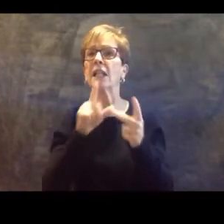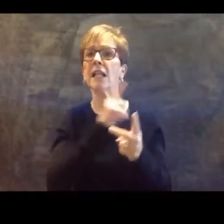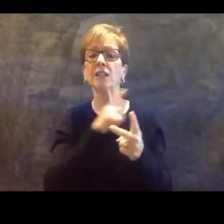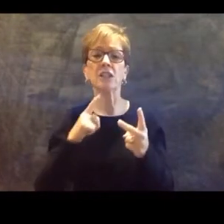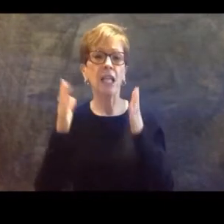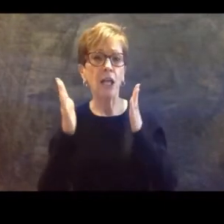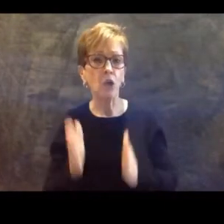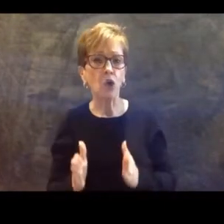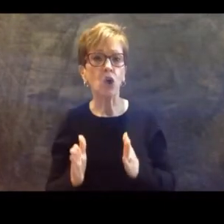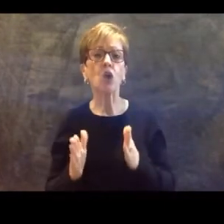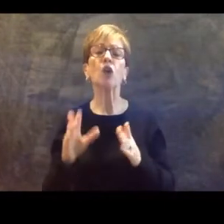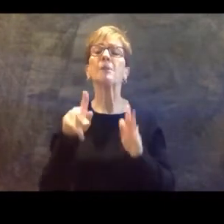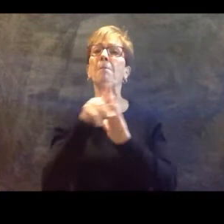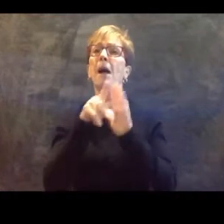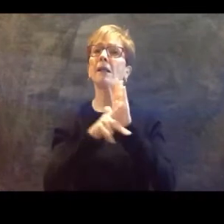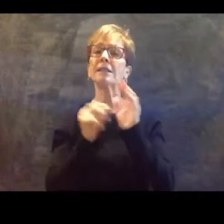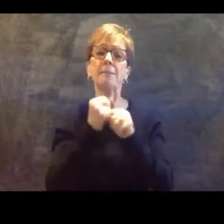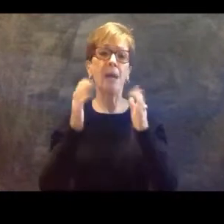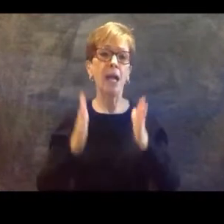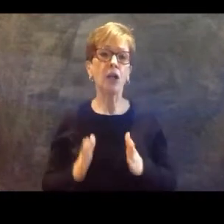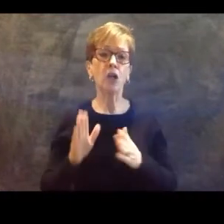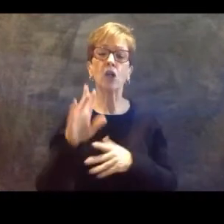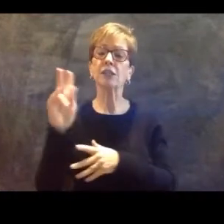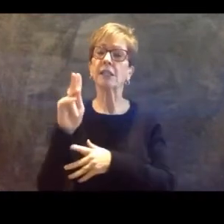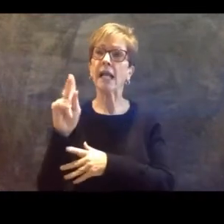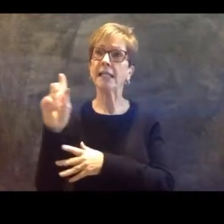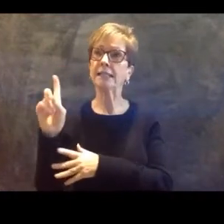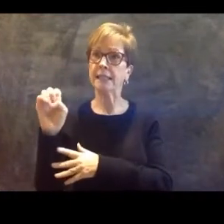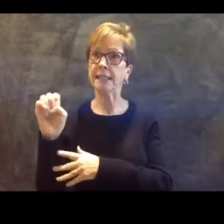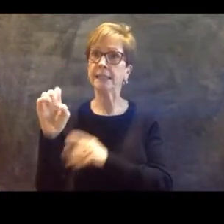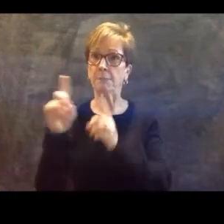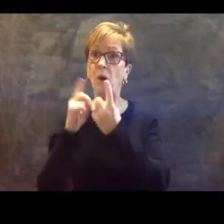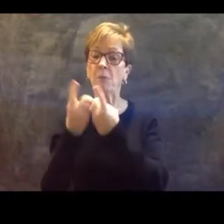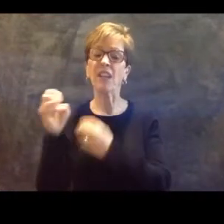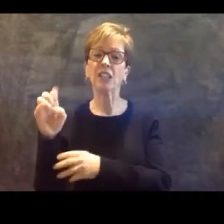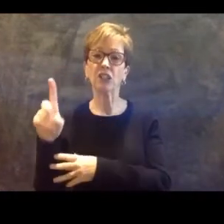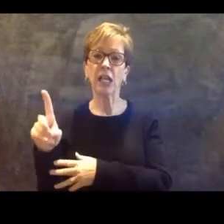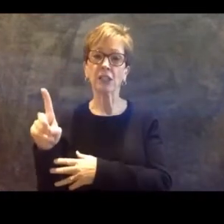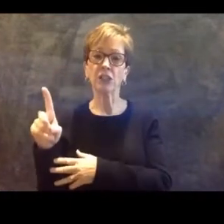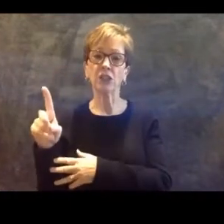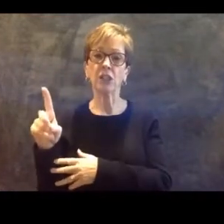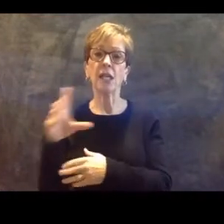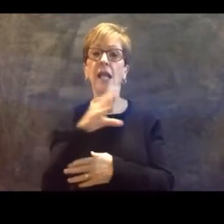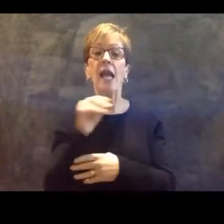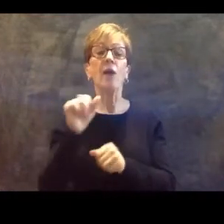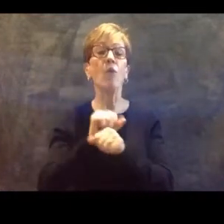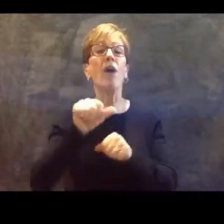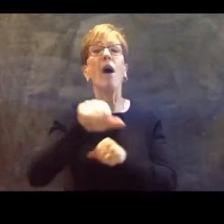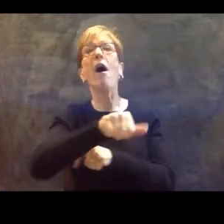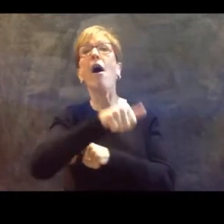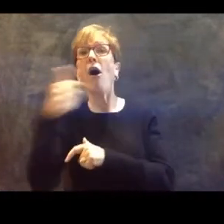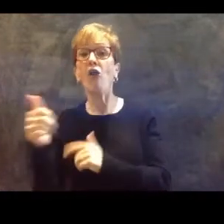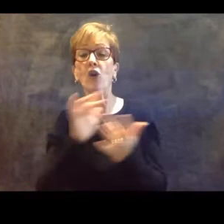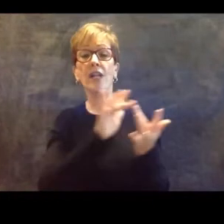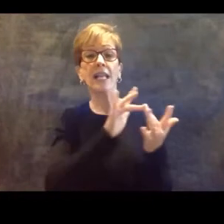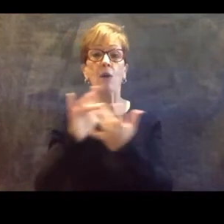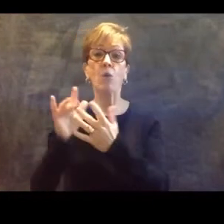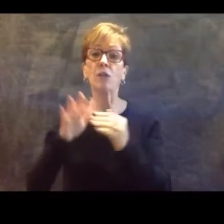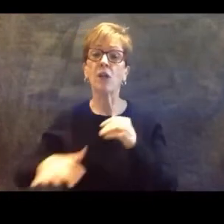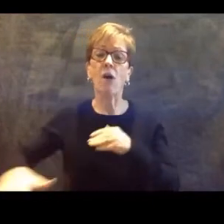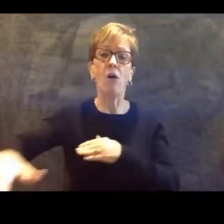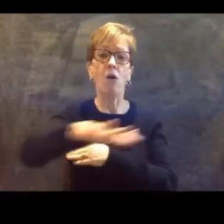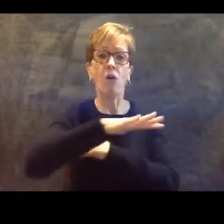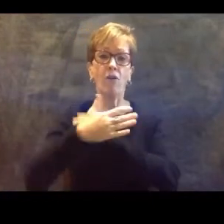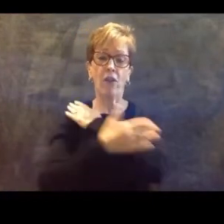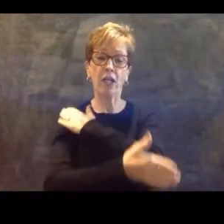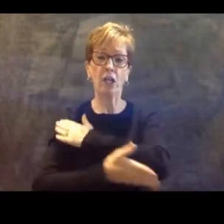makers, the Kentucky Department of Education, and we work with other networks across the country to find new ways to better